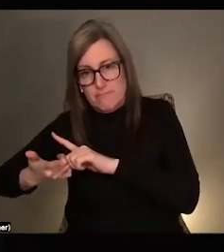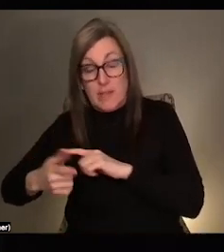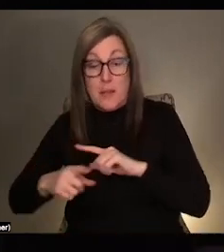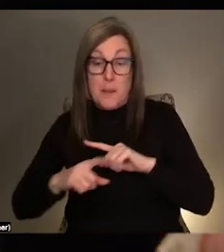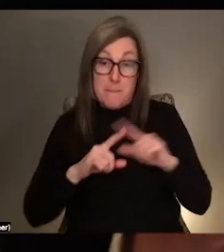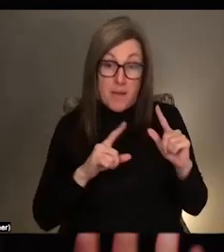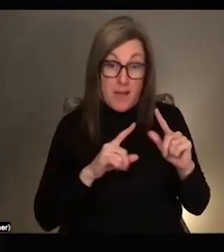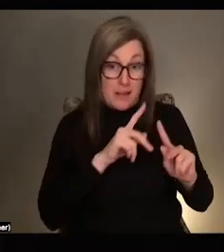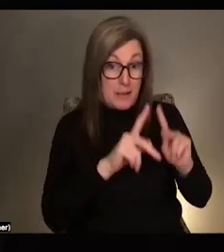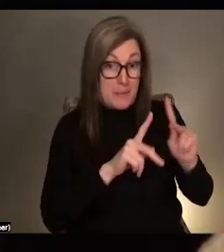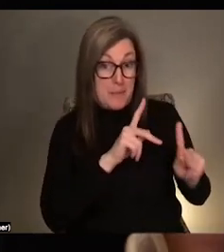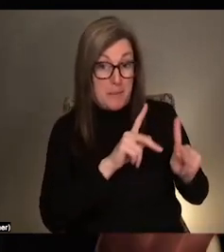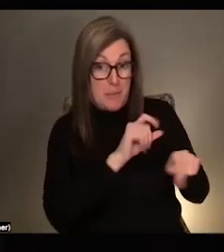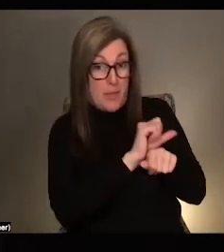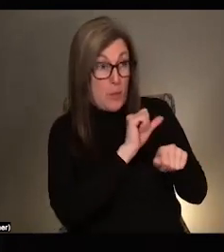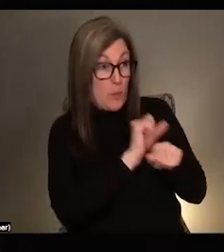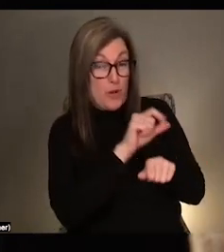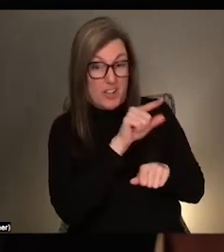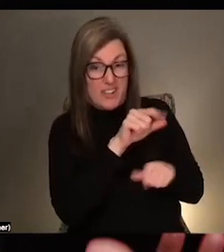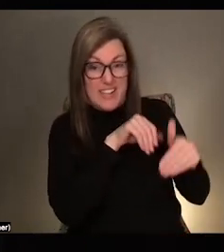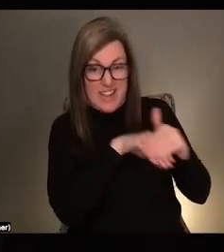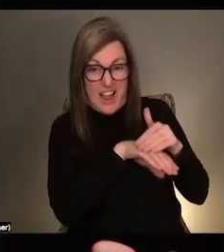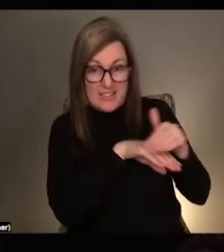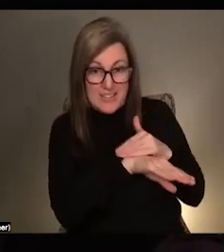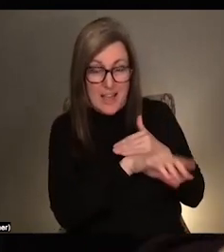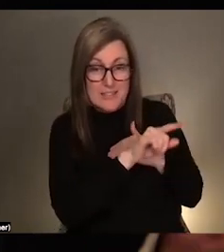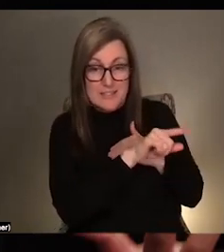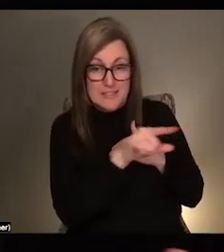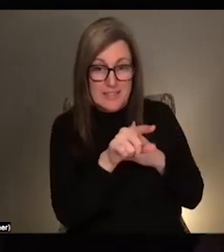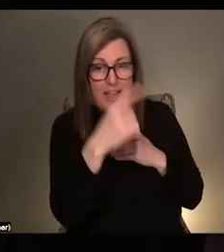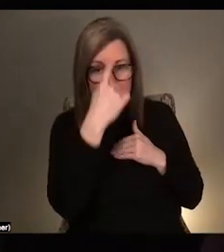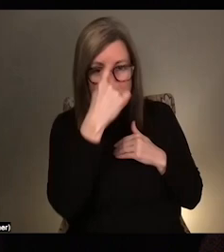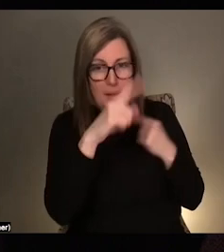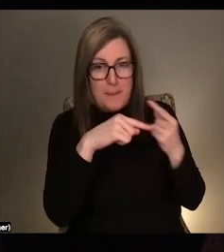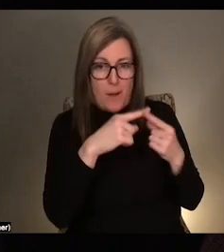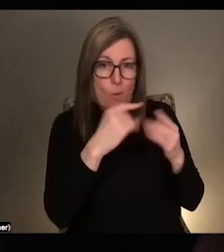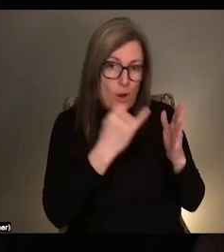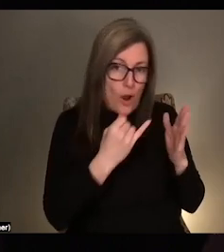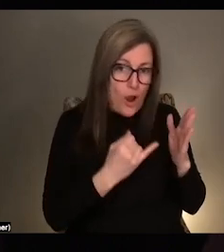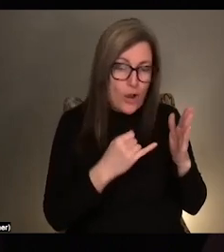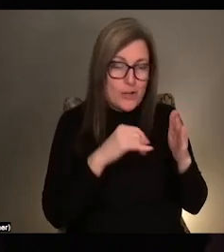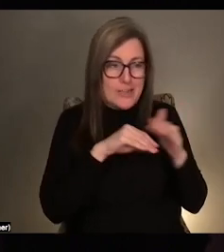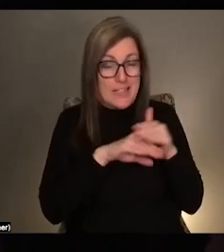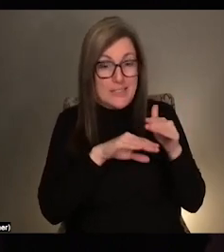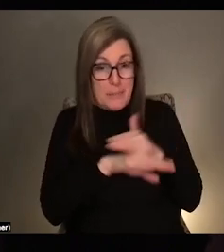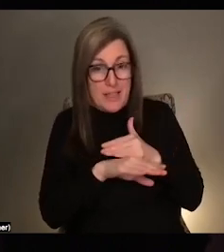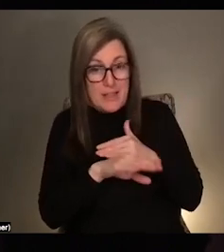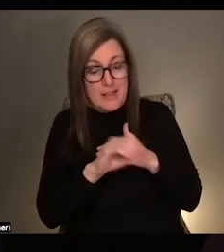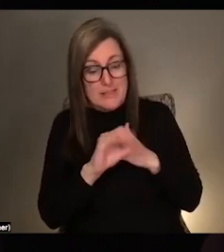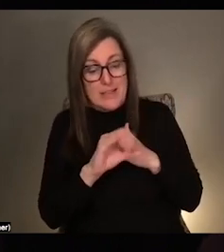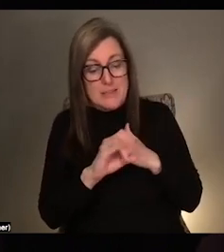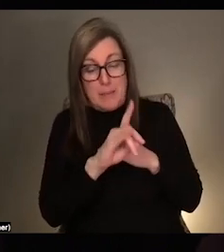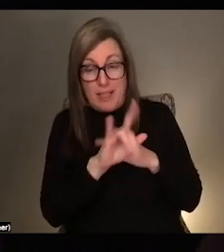who actually work in access and are thinking about art and accessibility, it's like very clear that it's